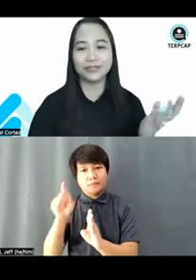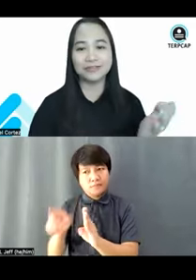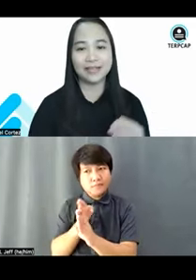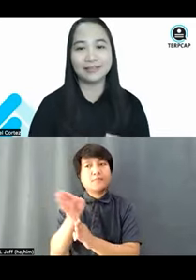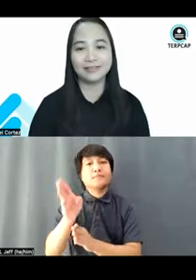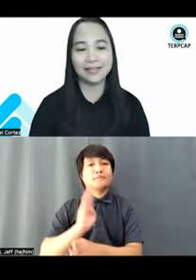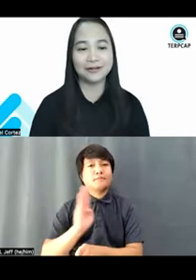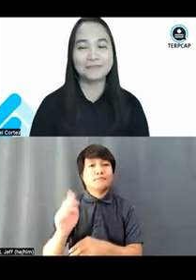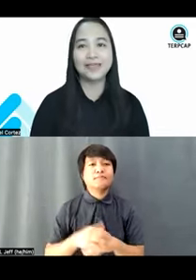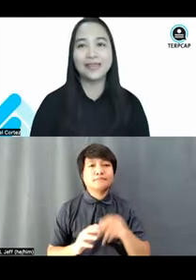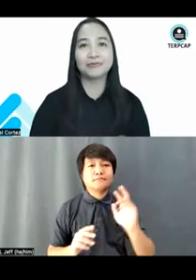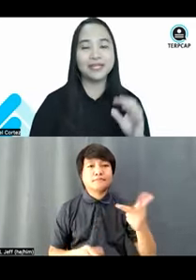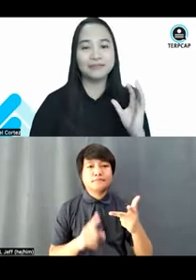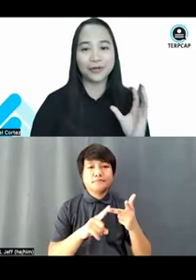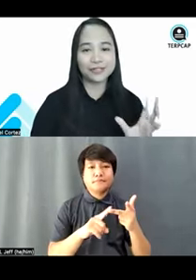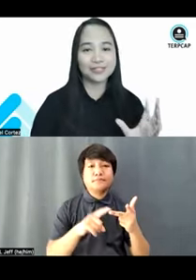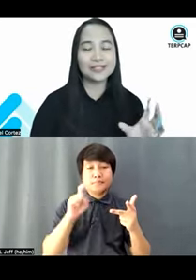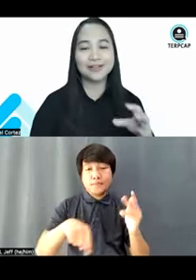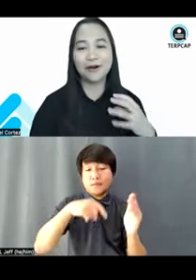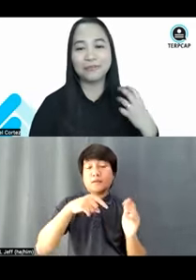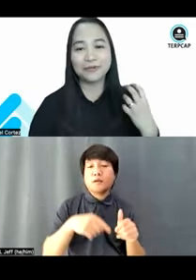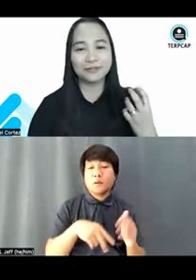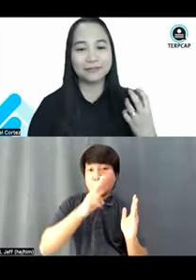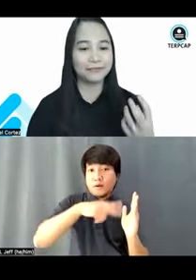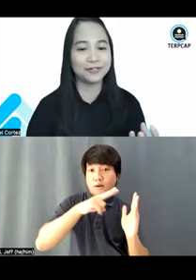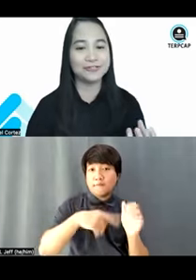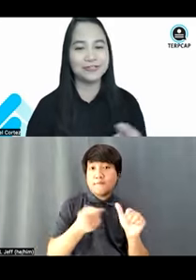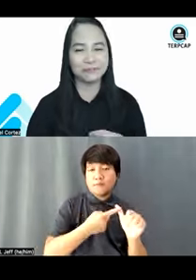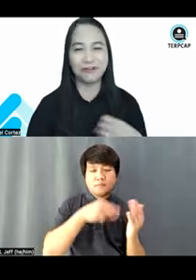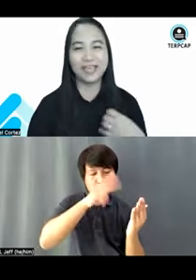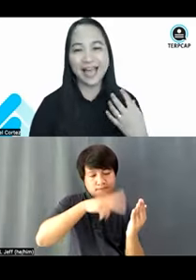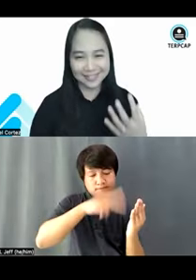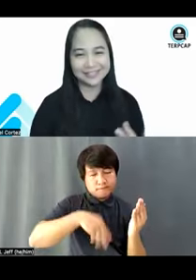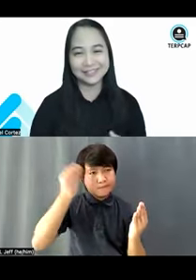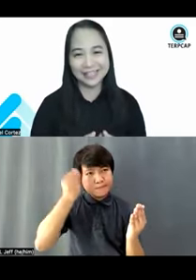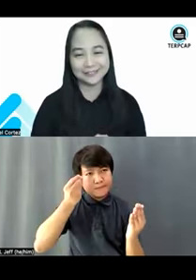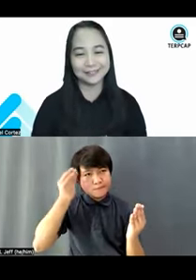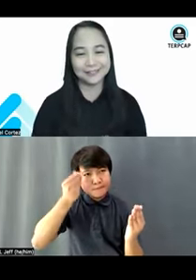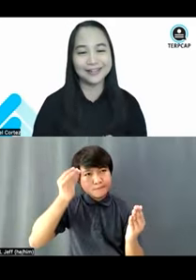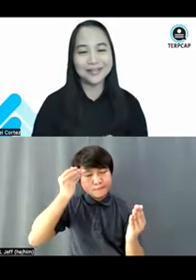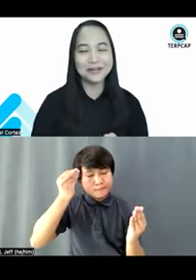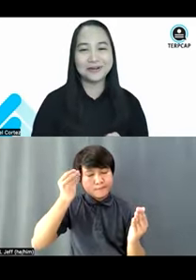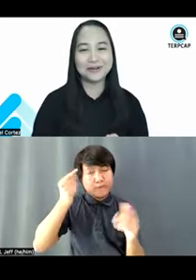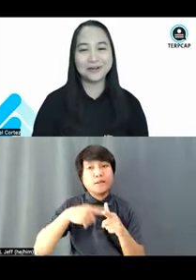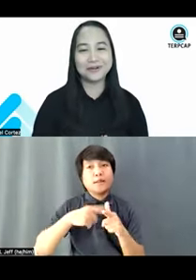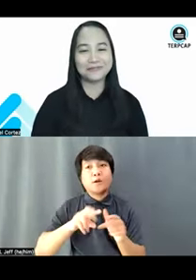read first, write later, read first, comprehend first, react later,